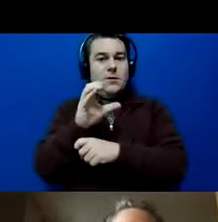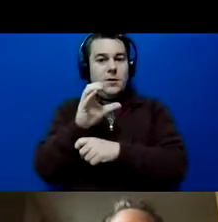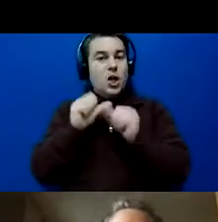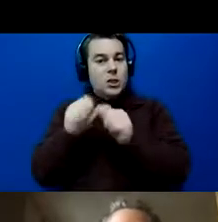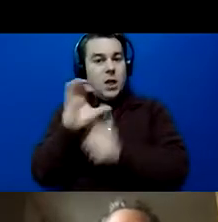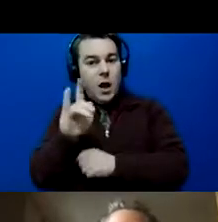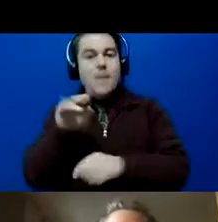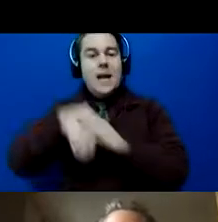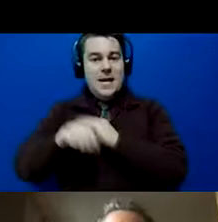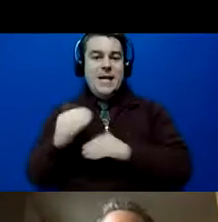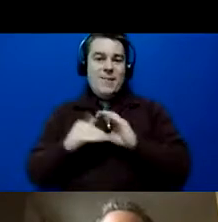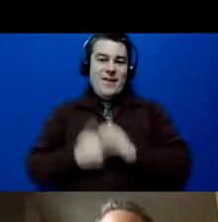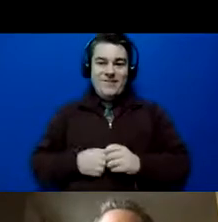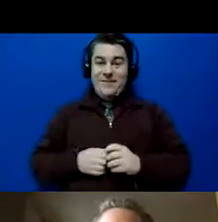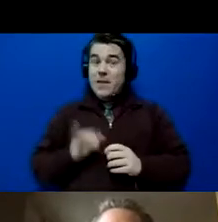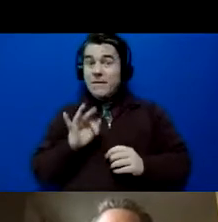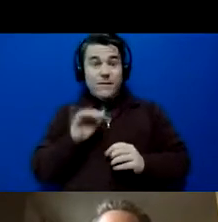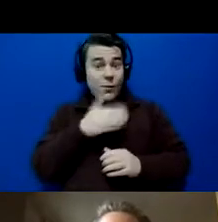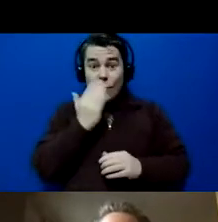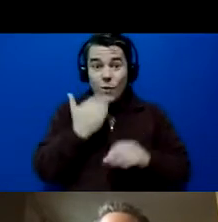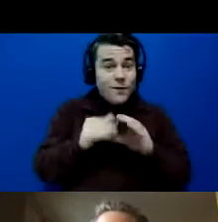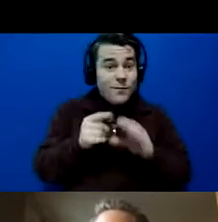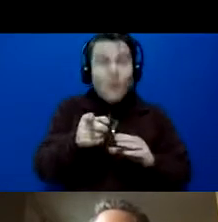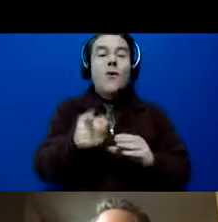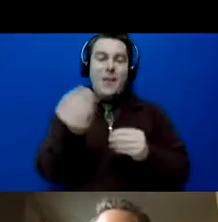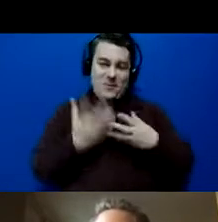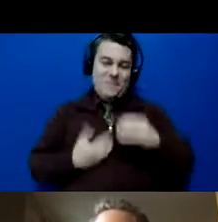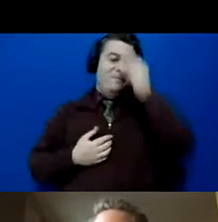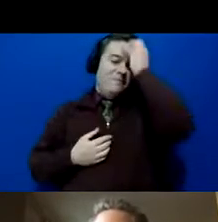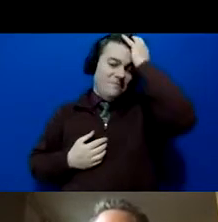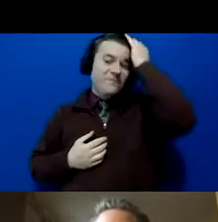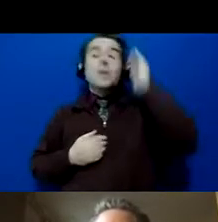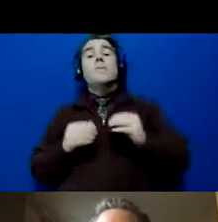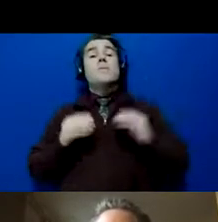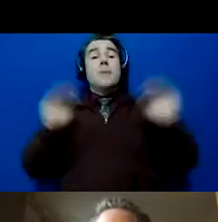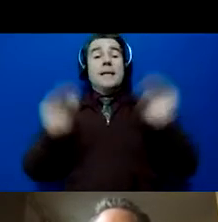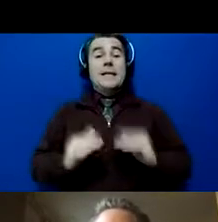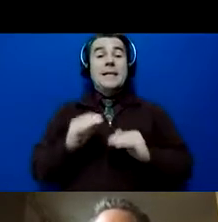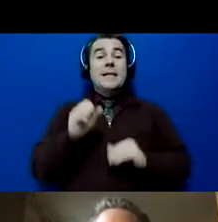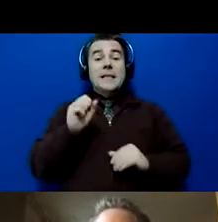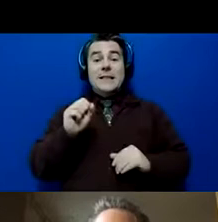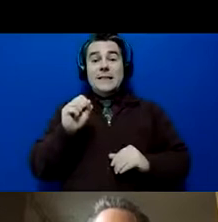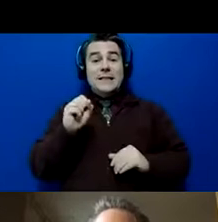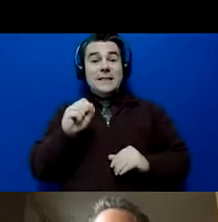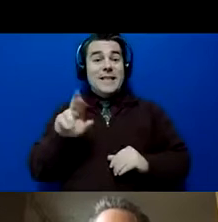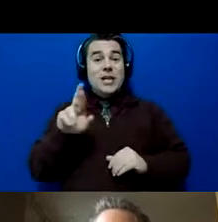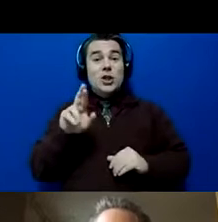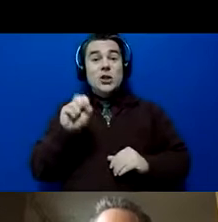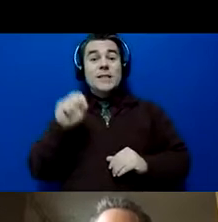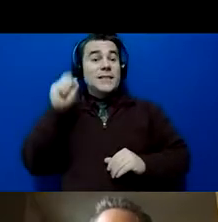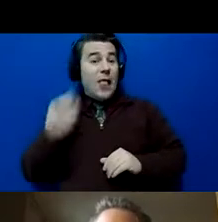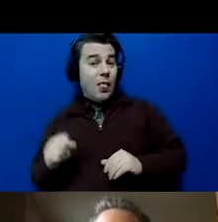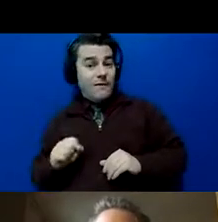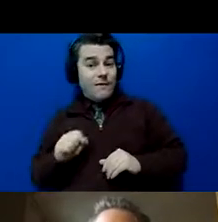Let me know if you're not getting them. Okay. Then Senior Silver. Go Senior Silver and earn an extra